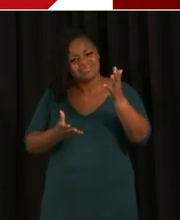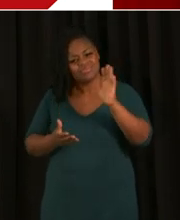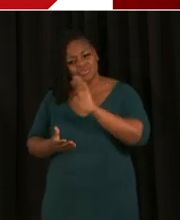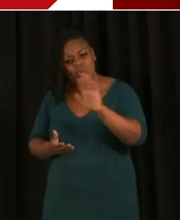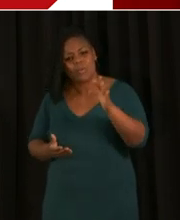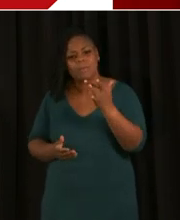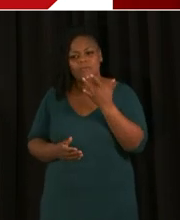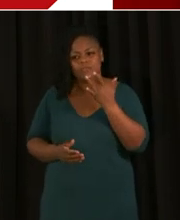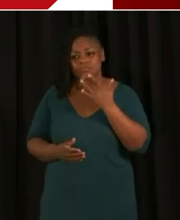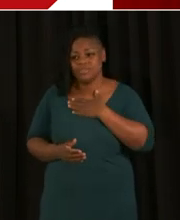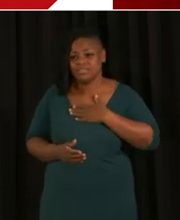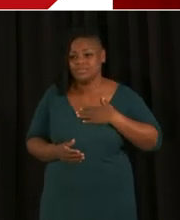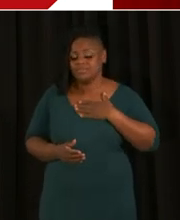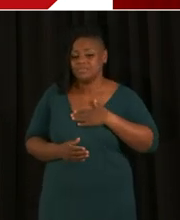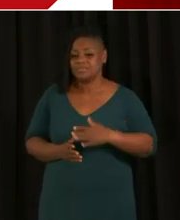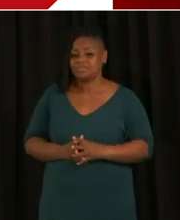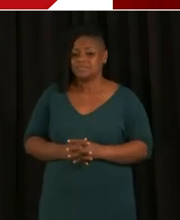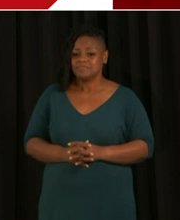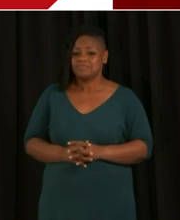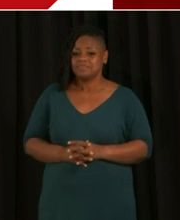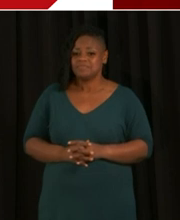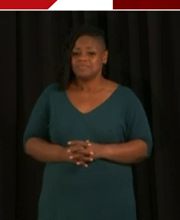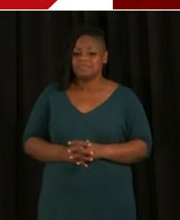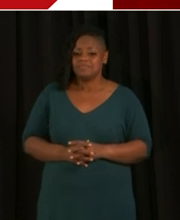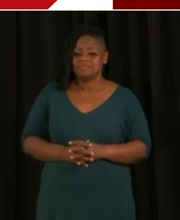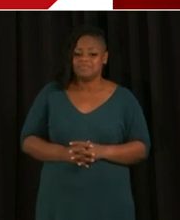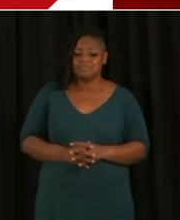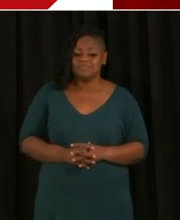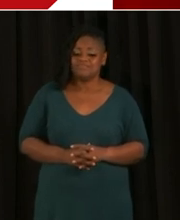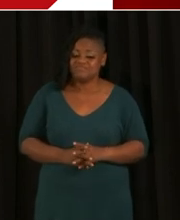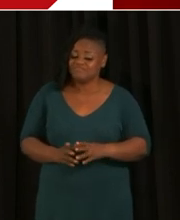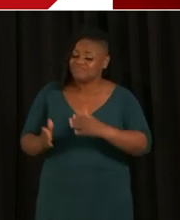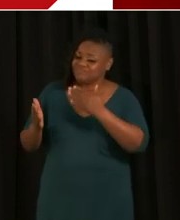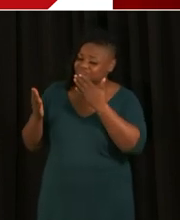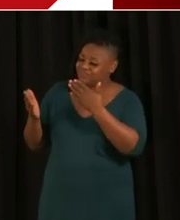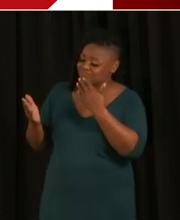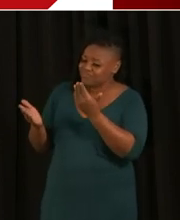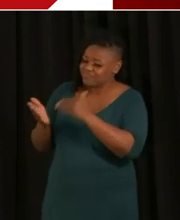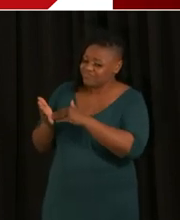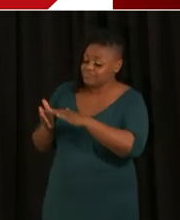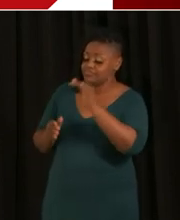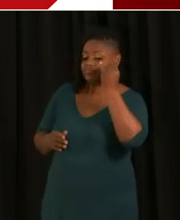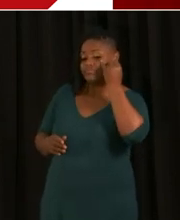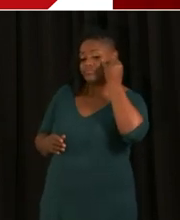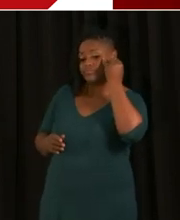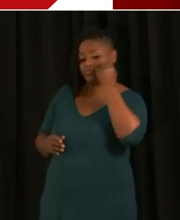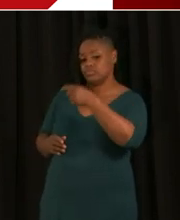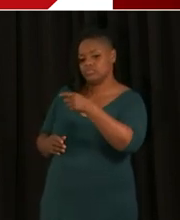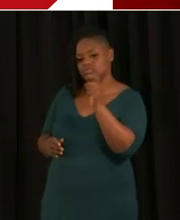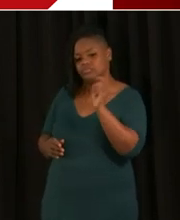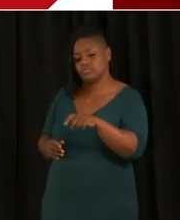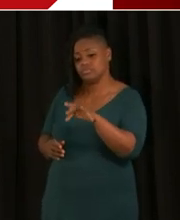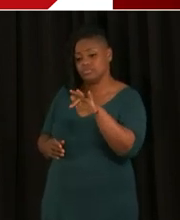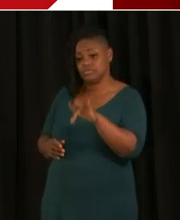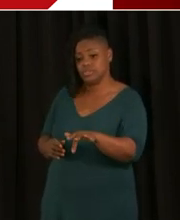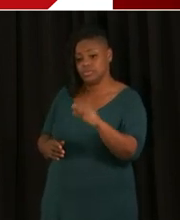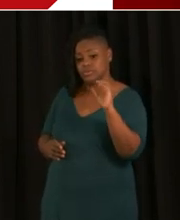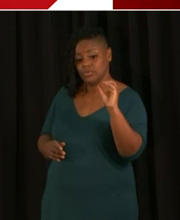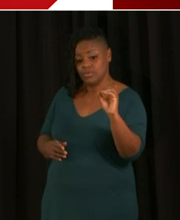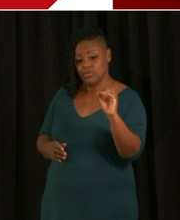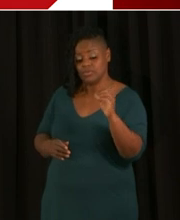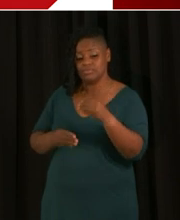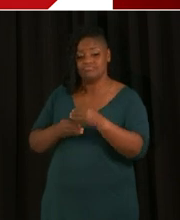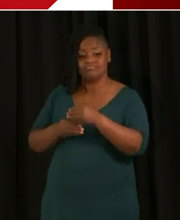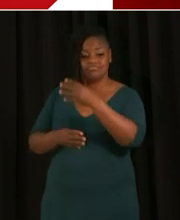Great. Thank you, Chancellor. I do want to remind everyone again, if you have a question, you can press zero now to answer the question queue.